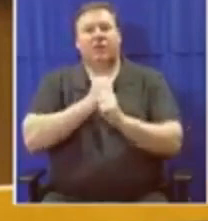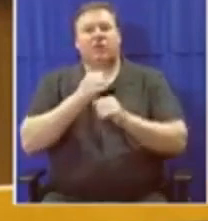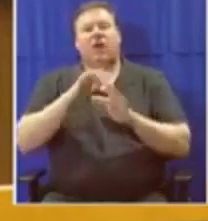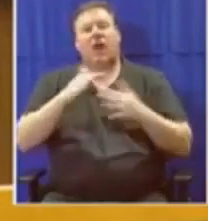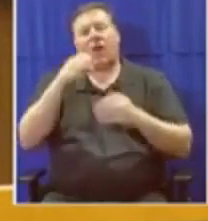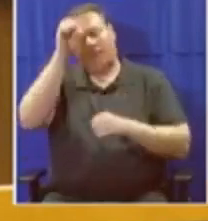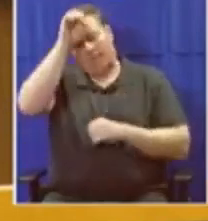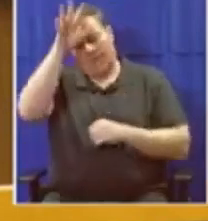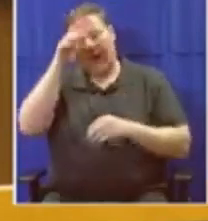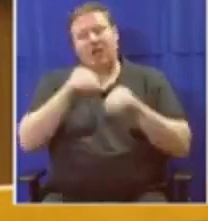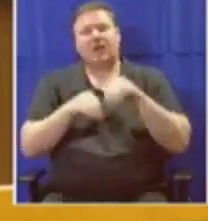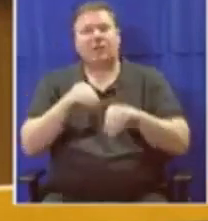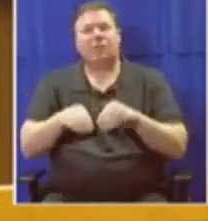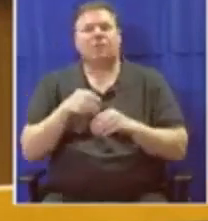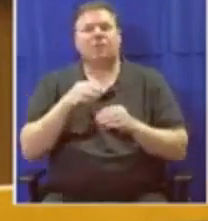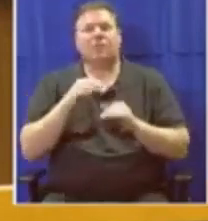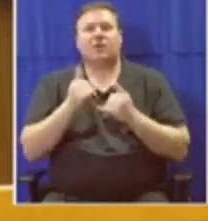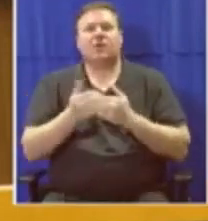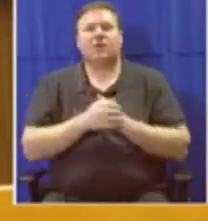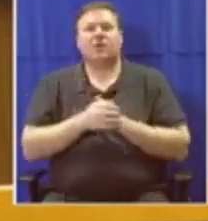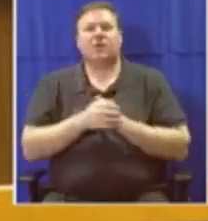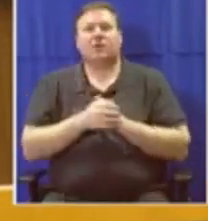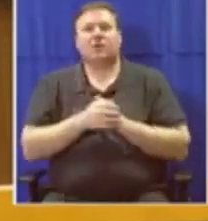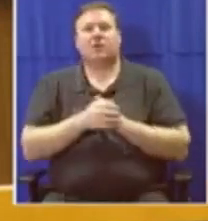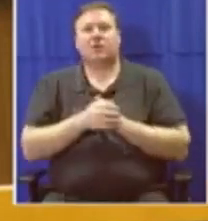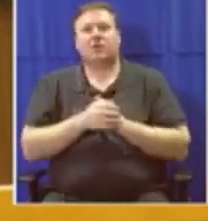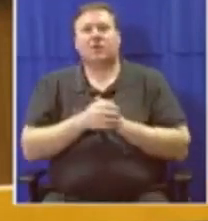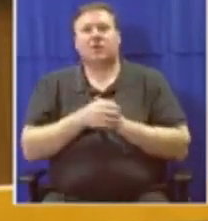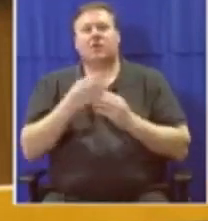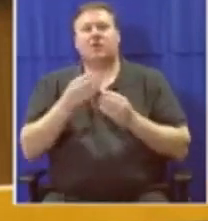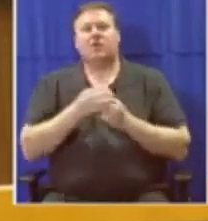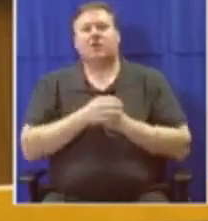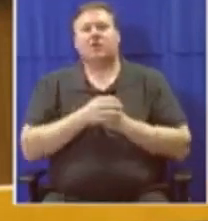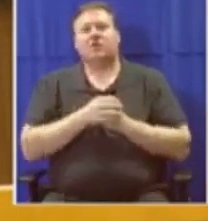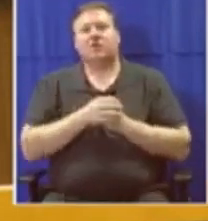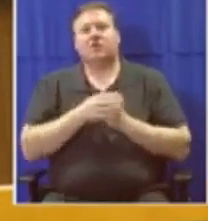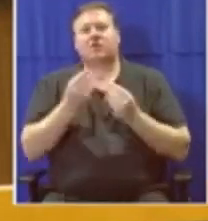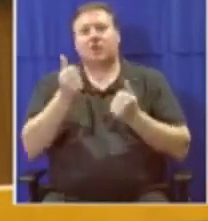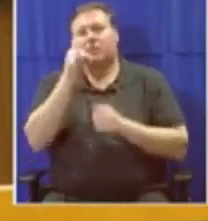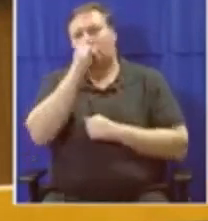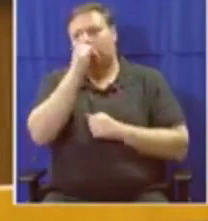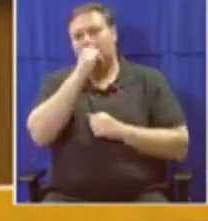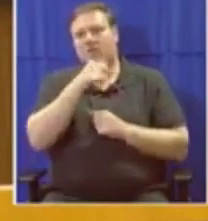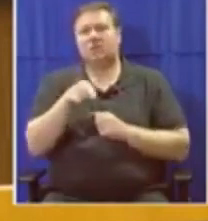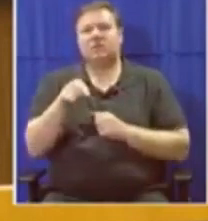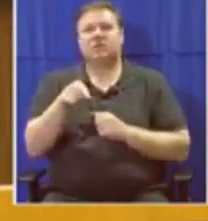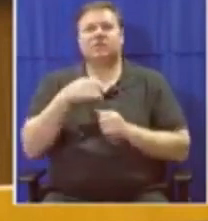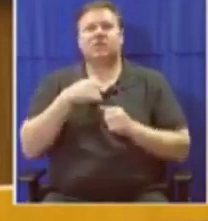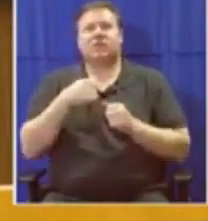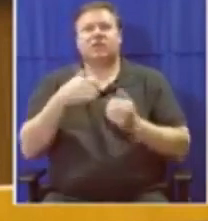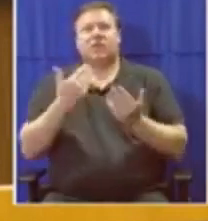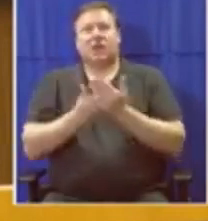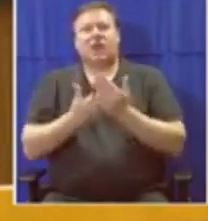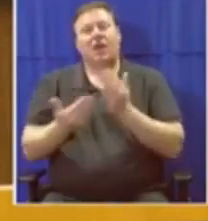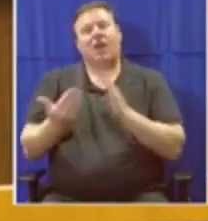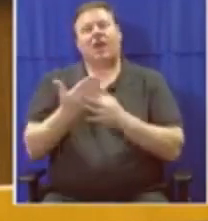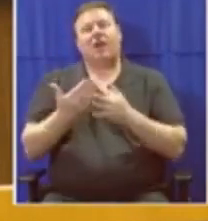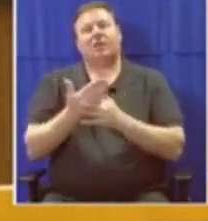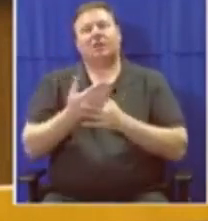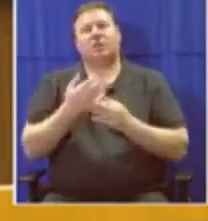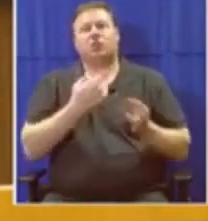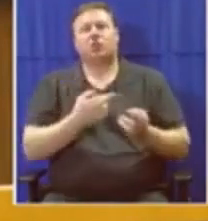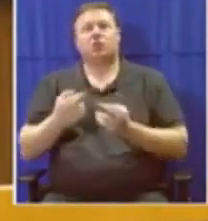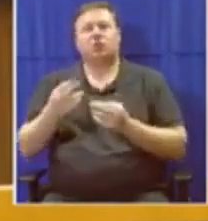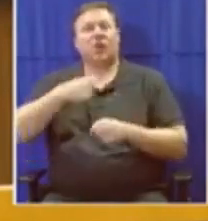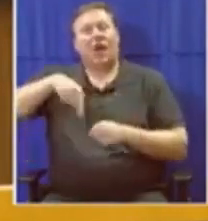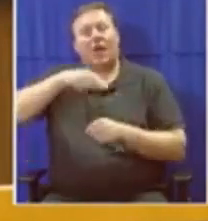companies, some of whom are criminal syndicates like Genco, to continue to enjoy unfettered access to our mineral resources while our